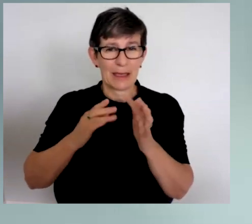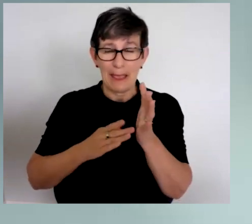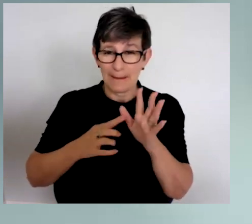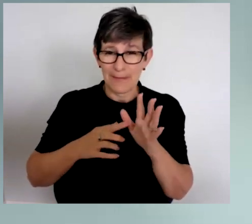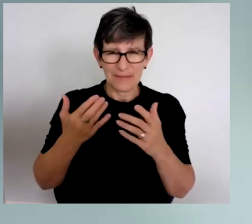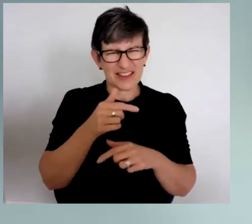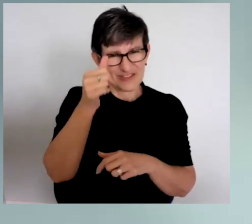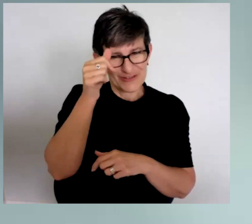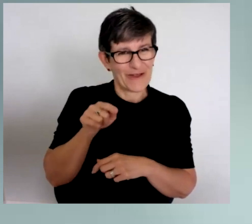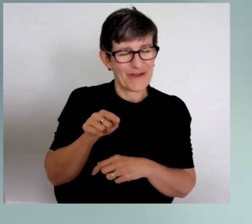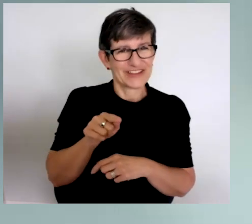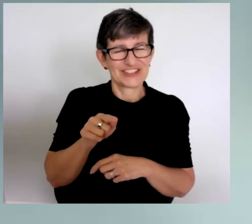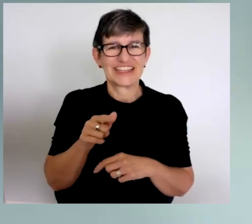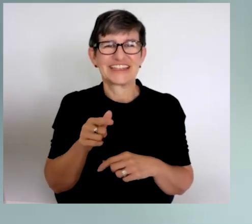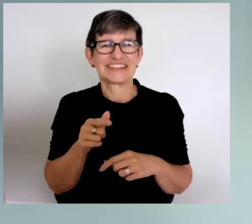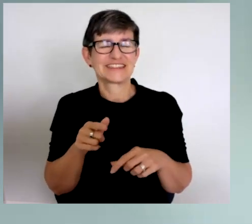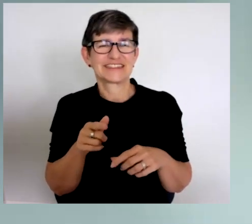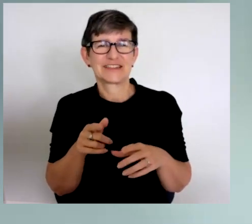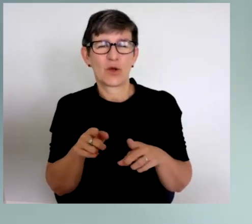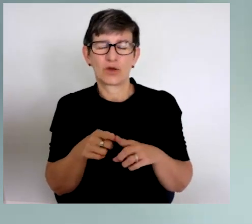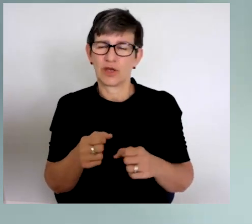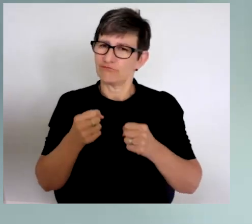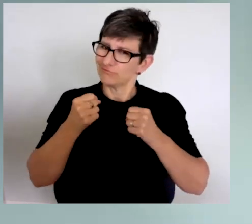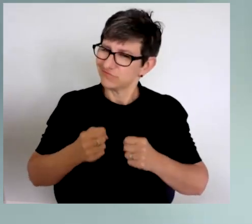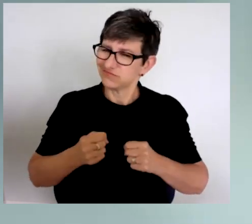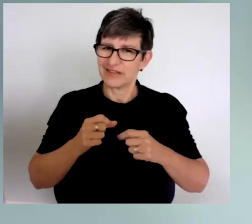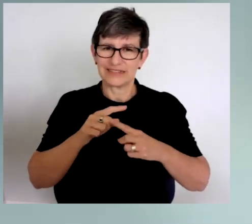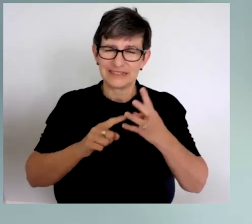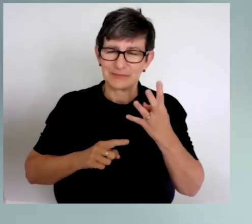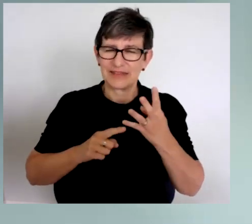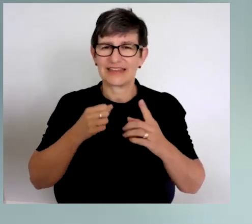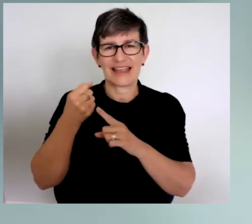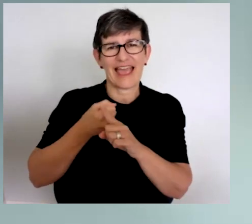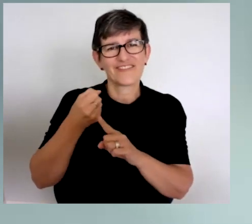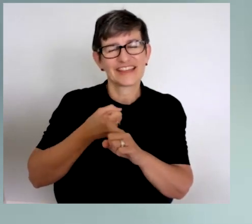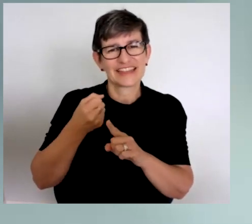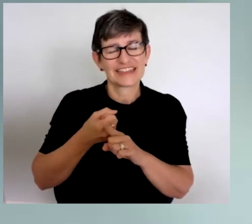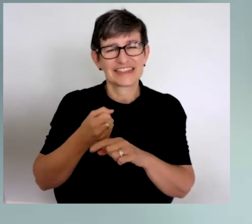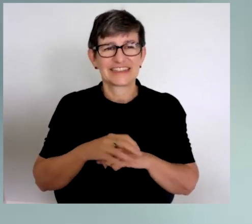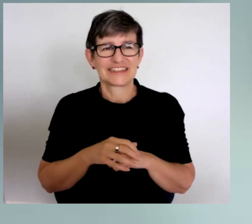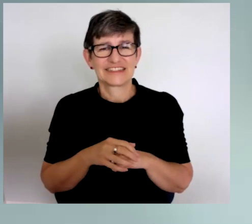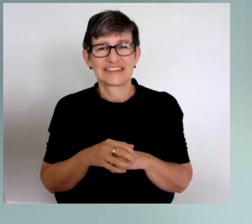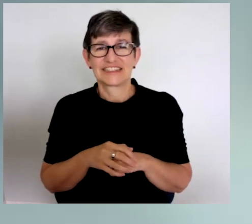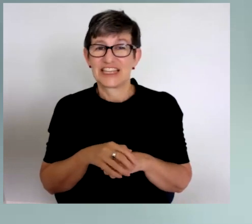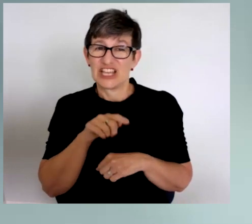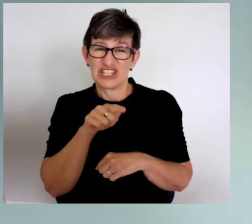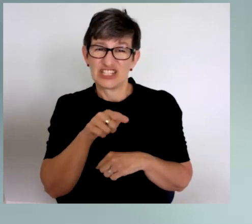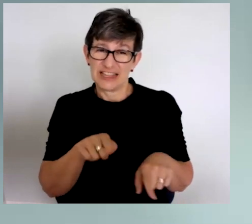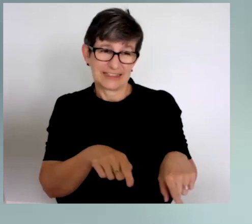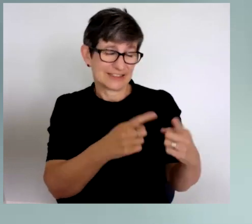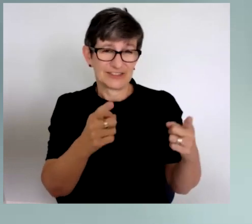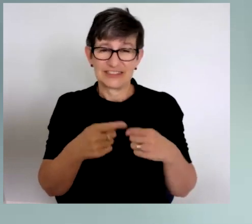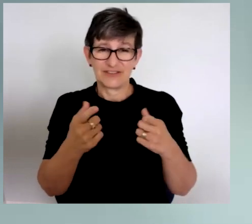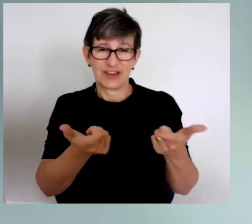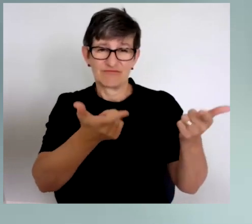as many of you will know, is also a strong disability advocate and has had a number